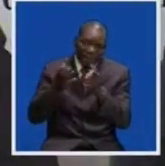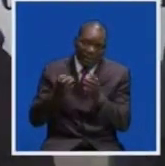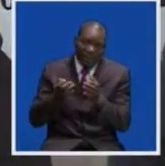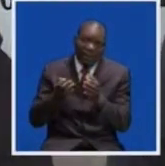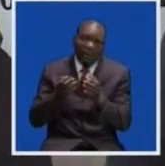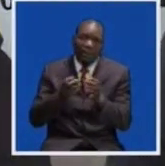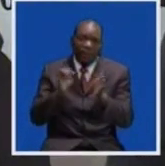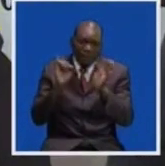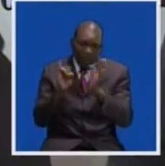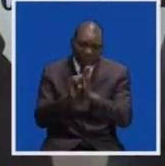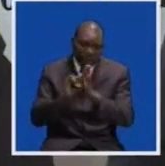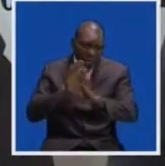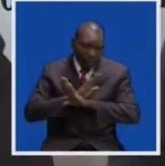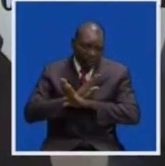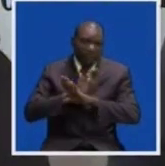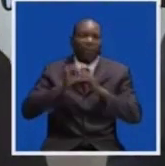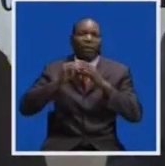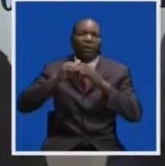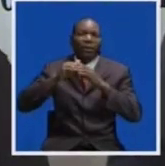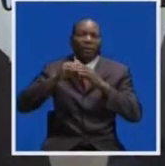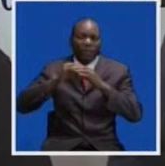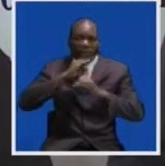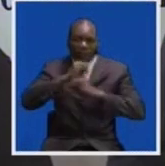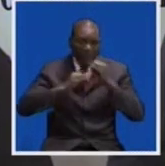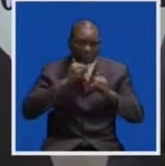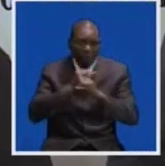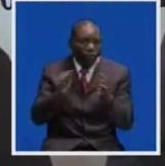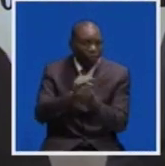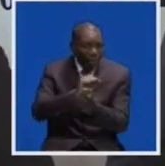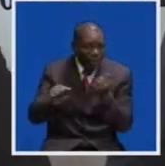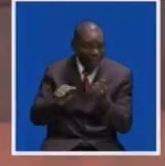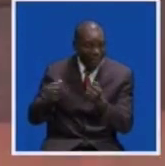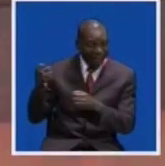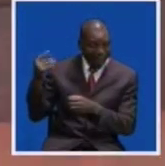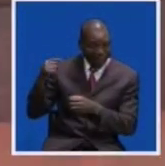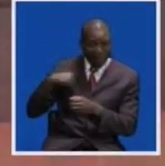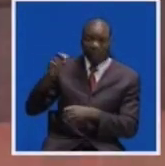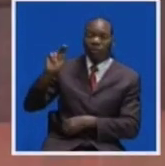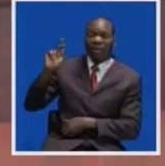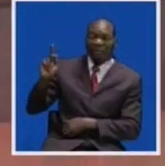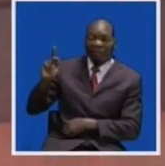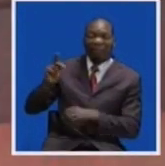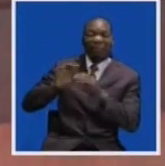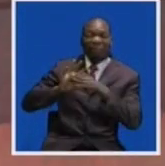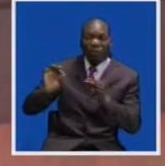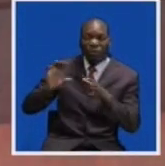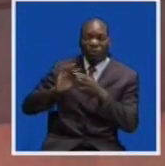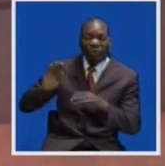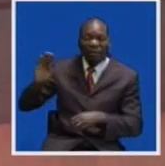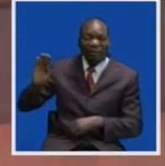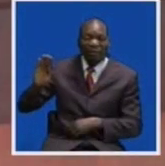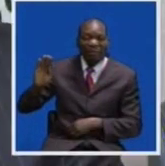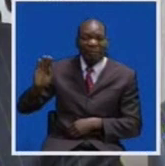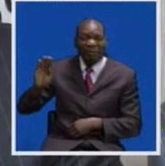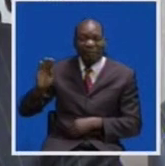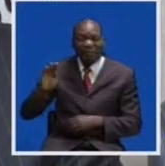destroy the image of Zambia out there. I just came from the UK and some of the stories out there are absolutely